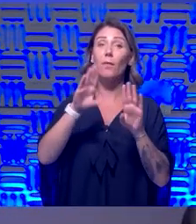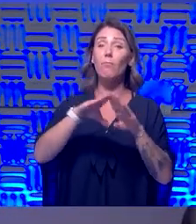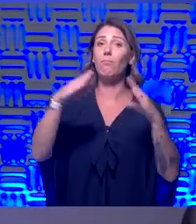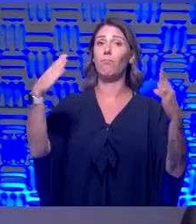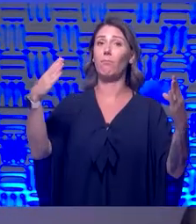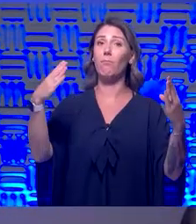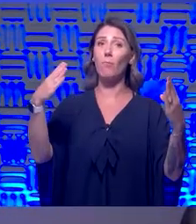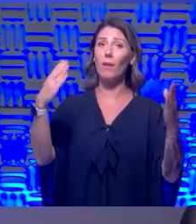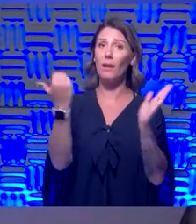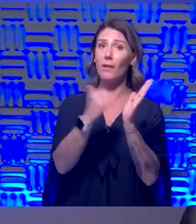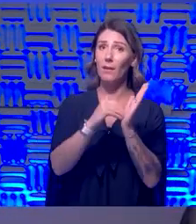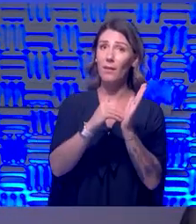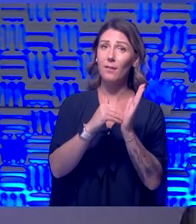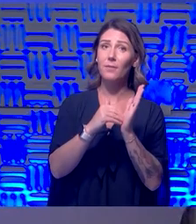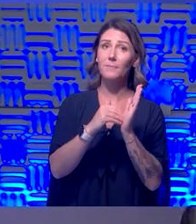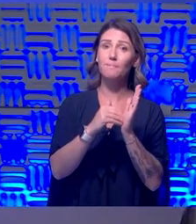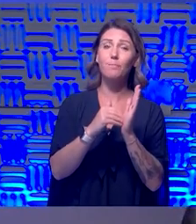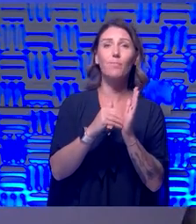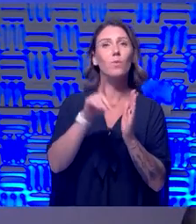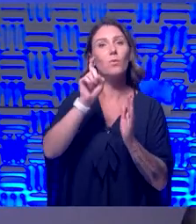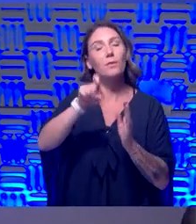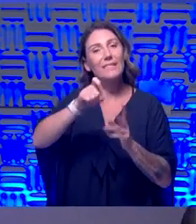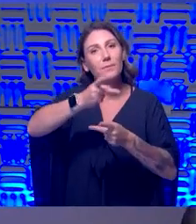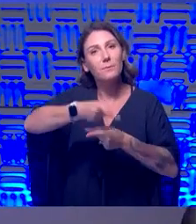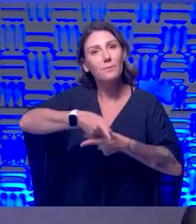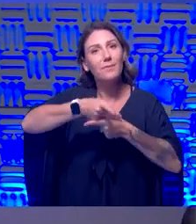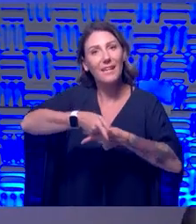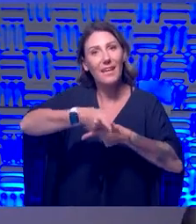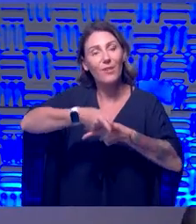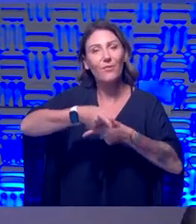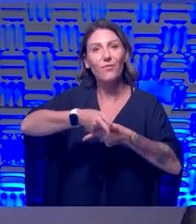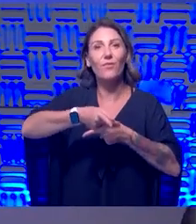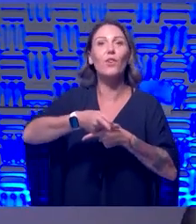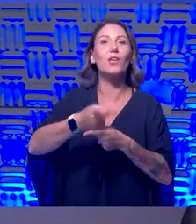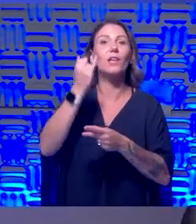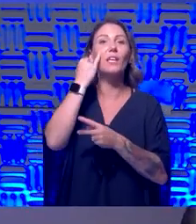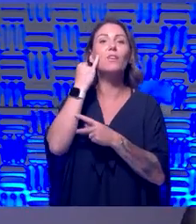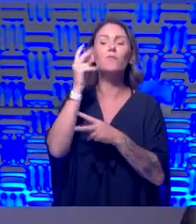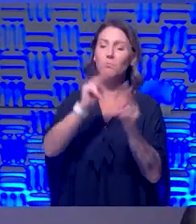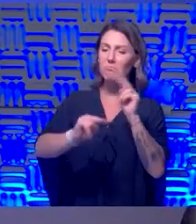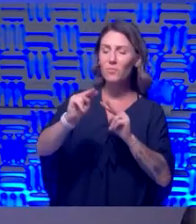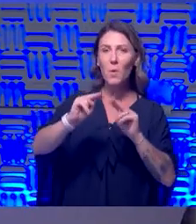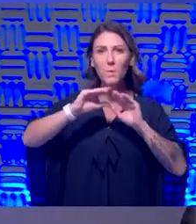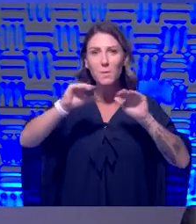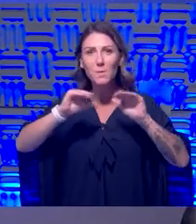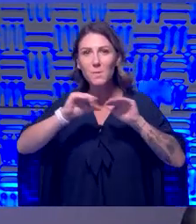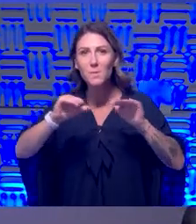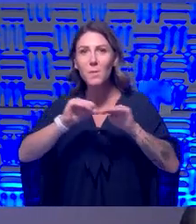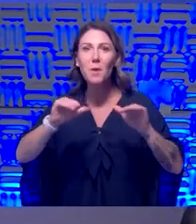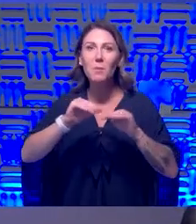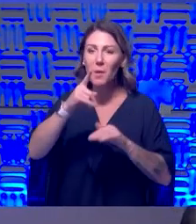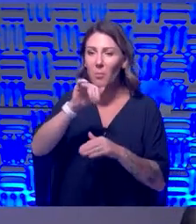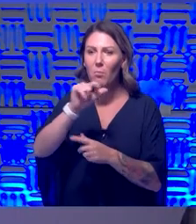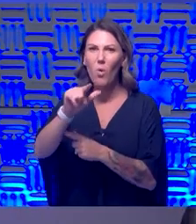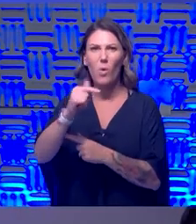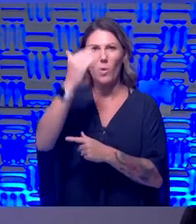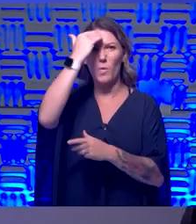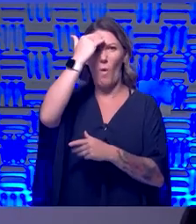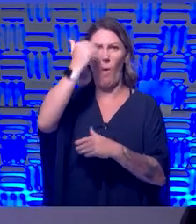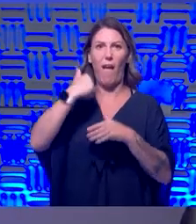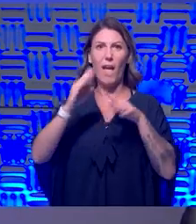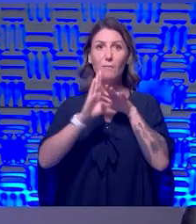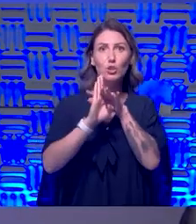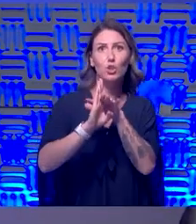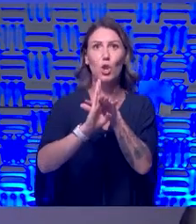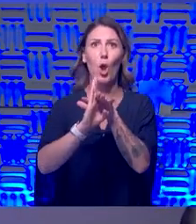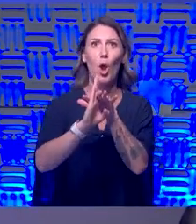we just have to be cautious. You know, it's like if you looked at a swim pool that you know had a shark in it, they say they got